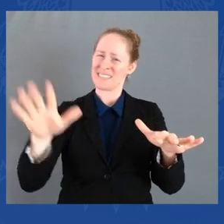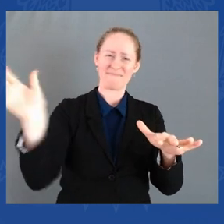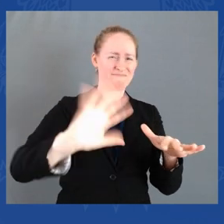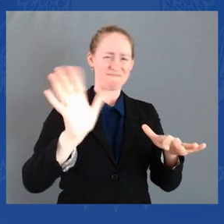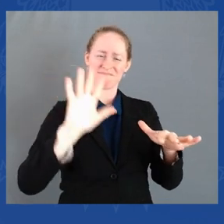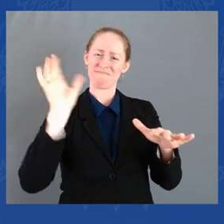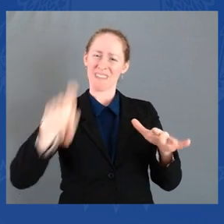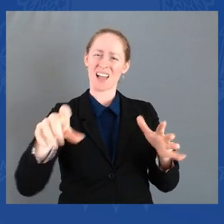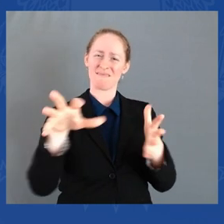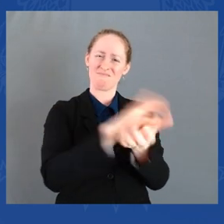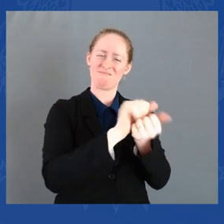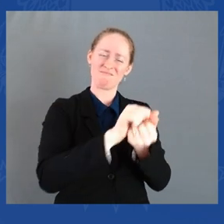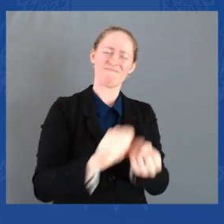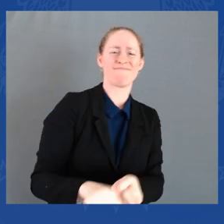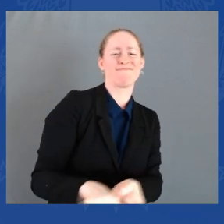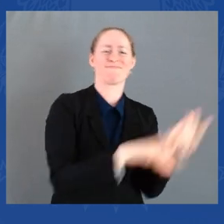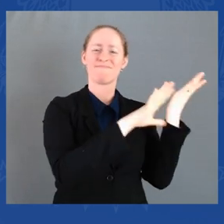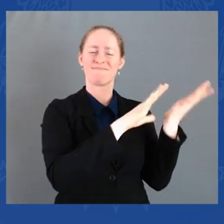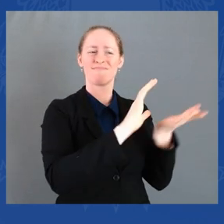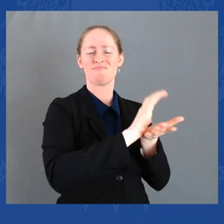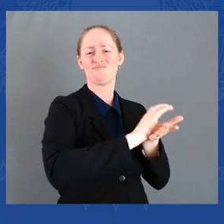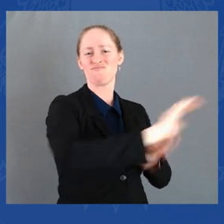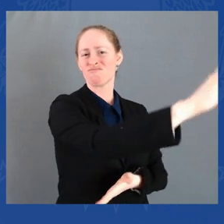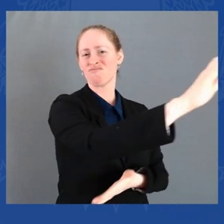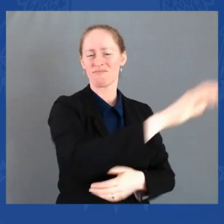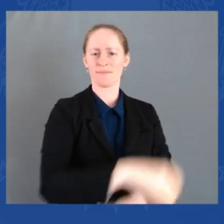in what we celebrate today.